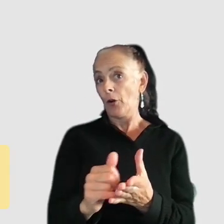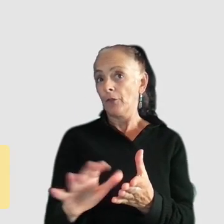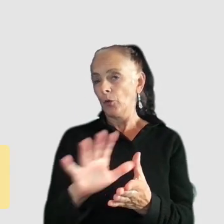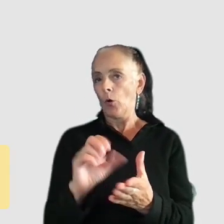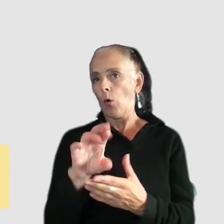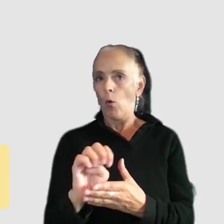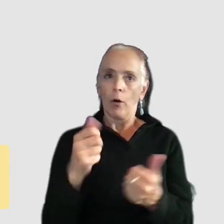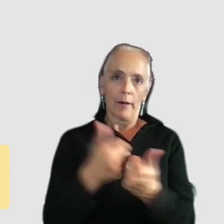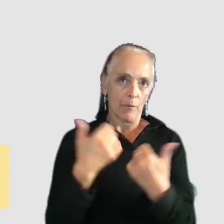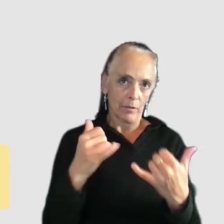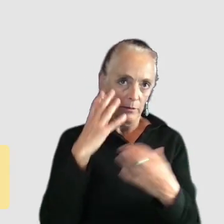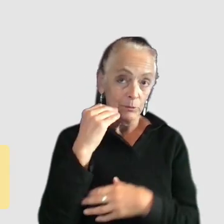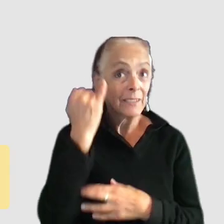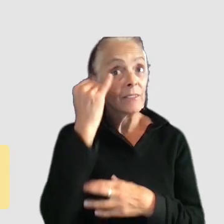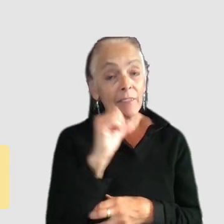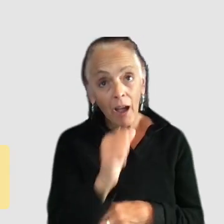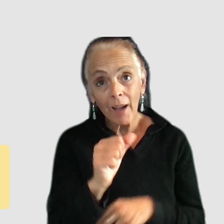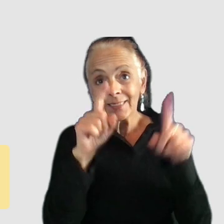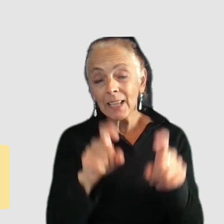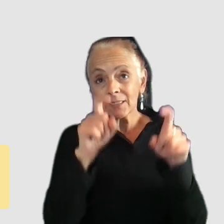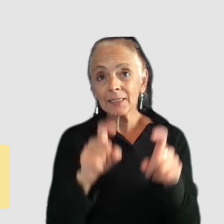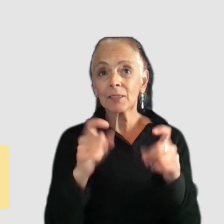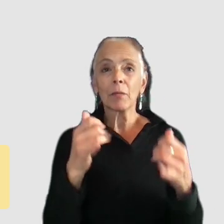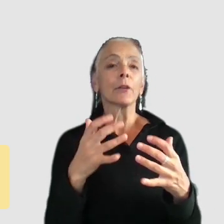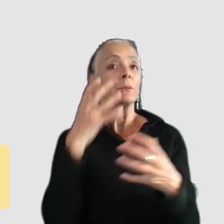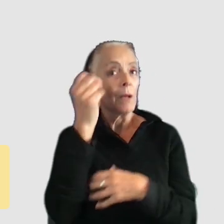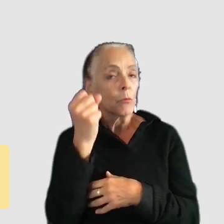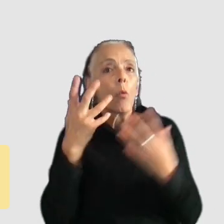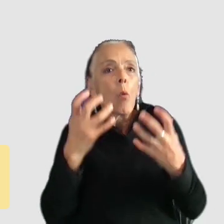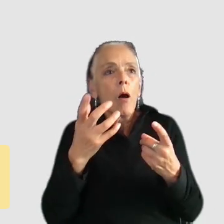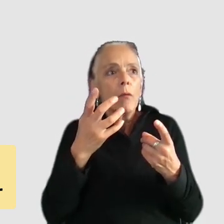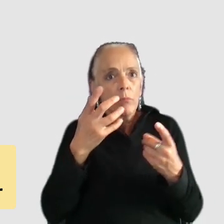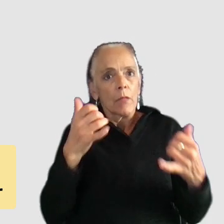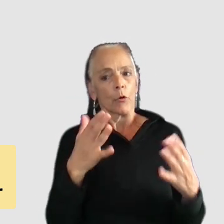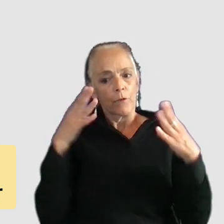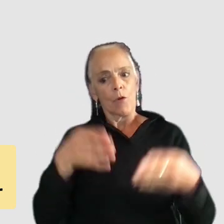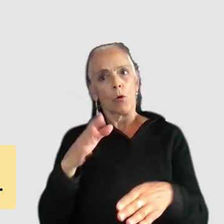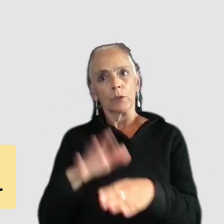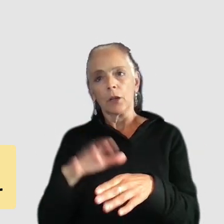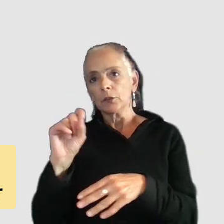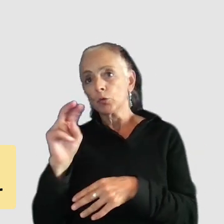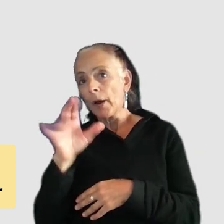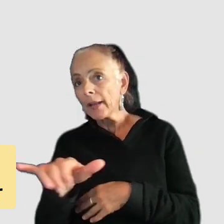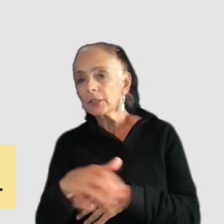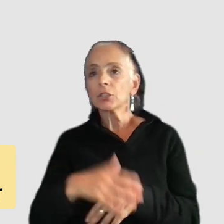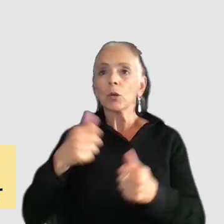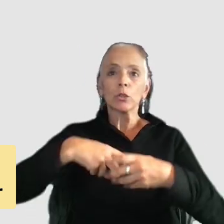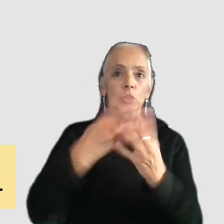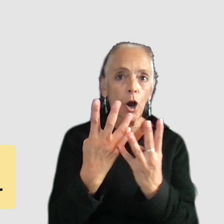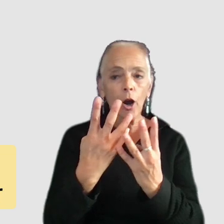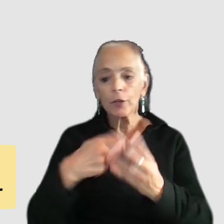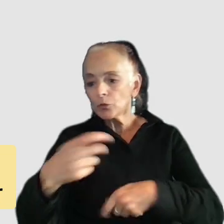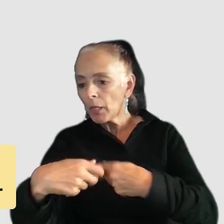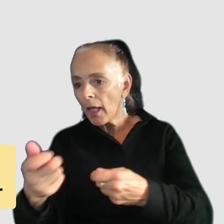experience but if you're not testing the player's memory and you'd rather them focus on their strategy which cars to play in a given scenario